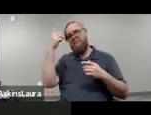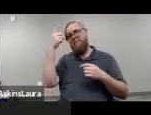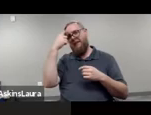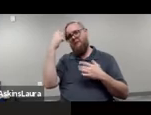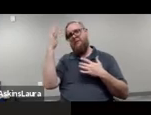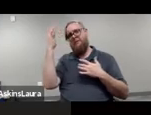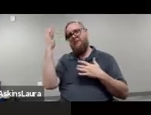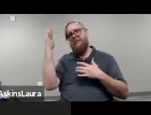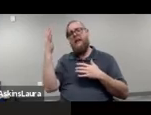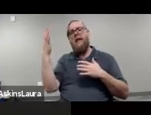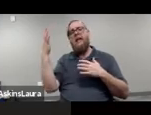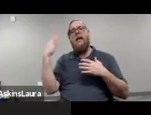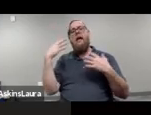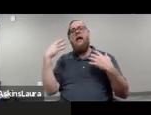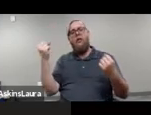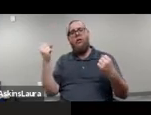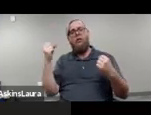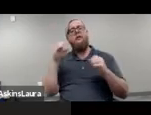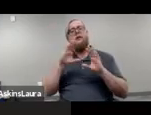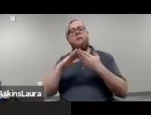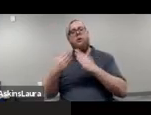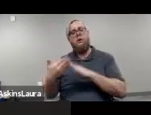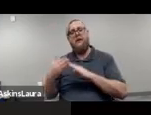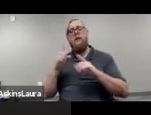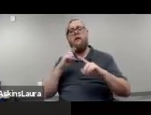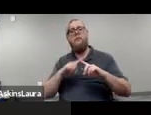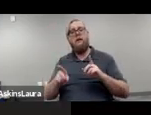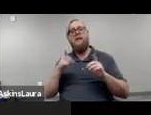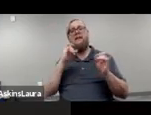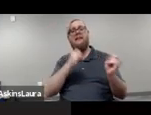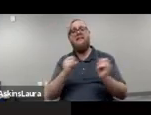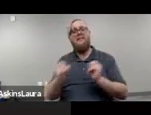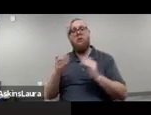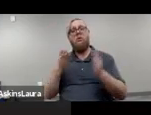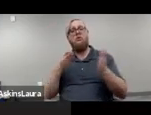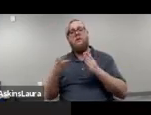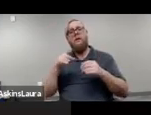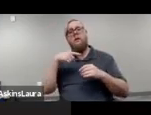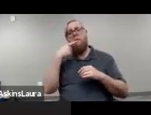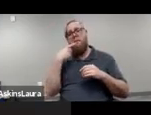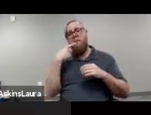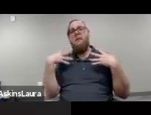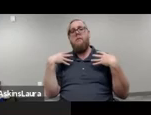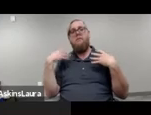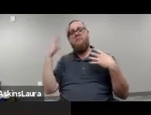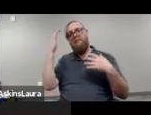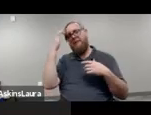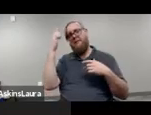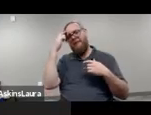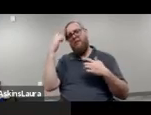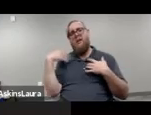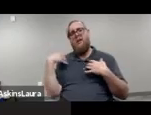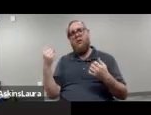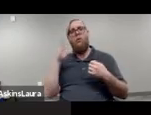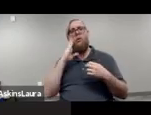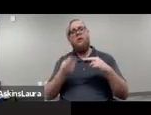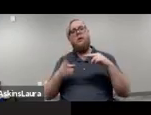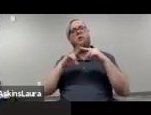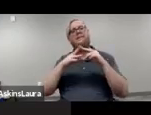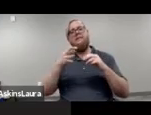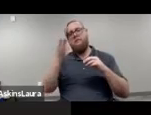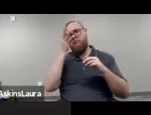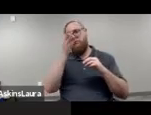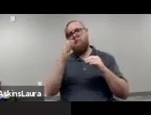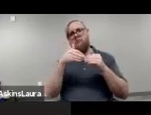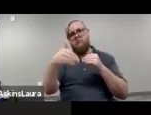DHCS predicts the number of Medi-Cal eligible, uh, individuals served in the public mental health system will continue to increase in the immediate future.